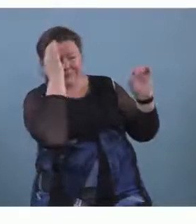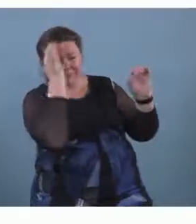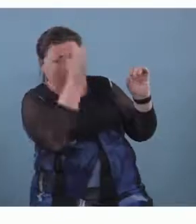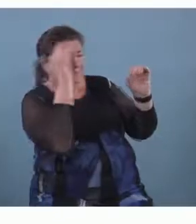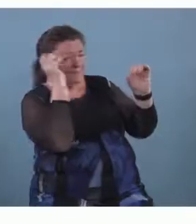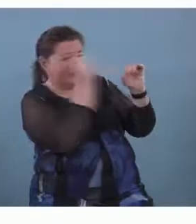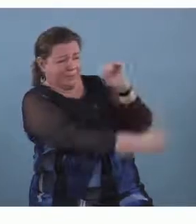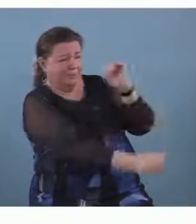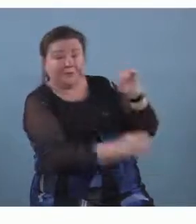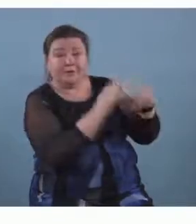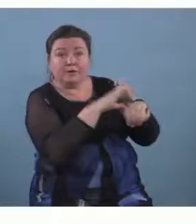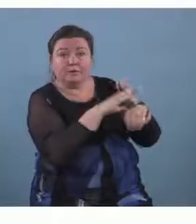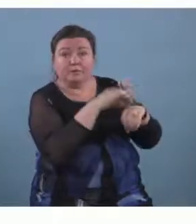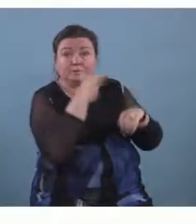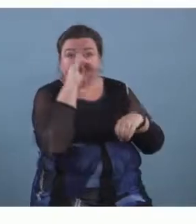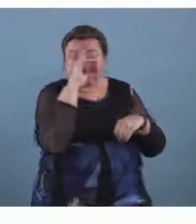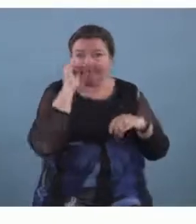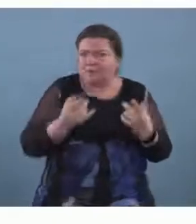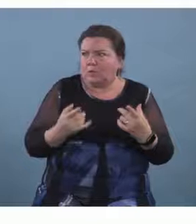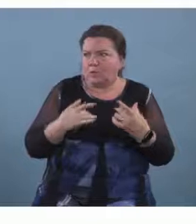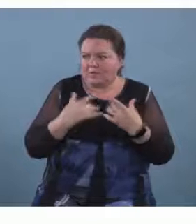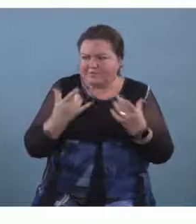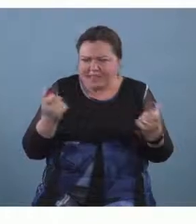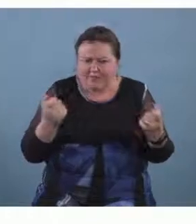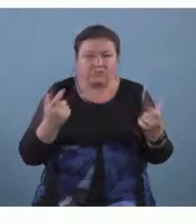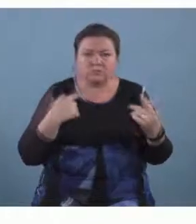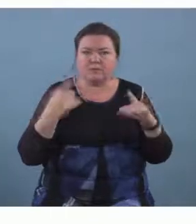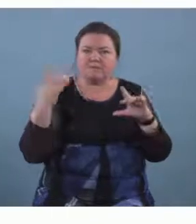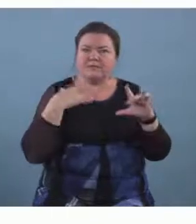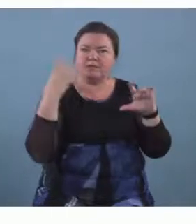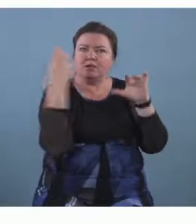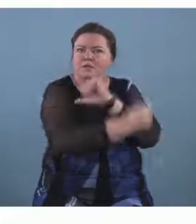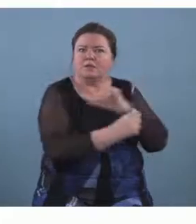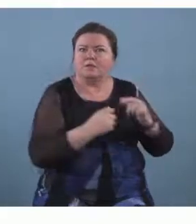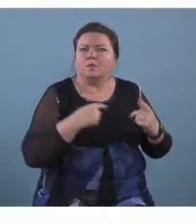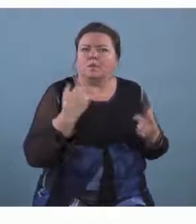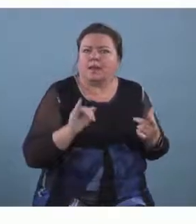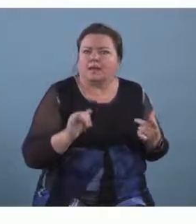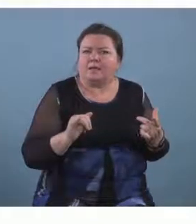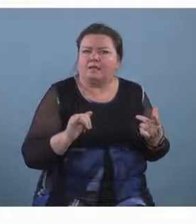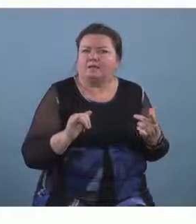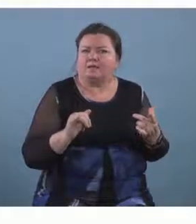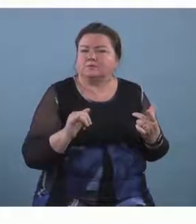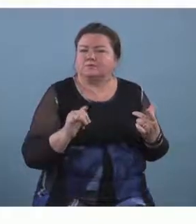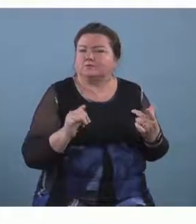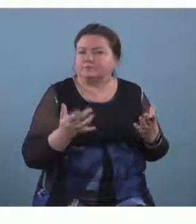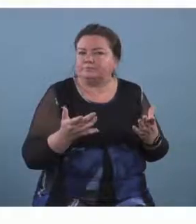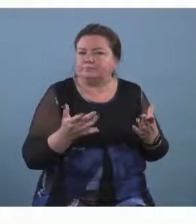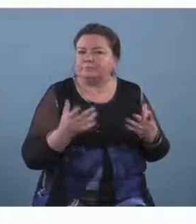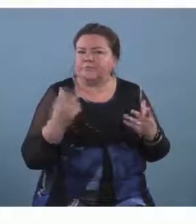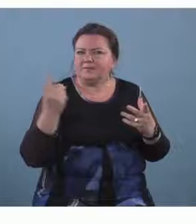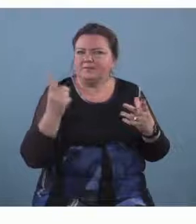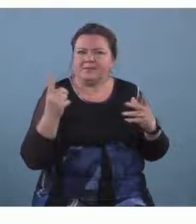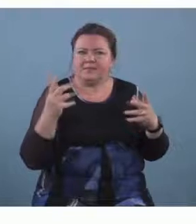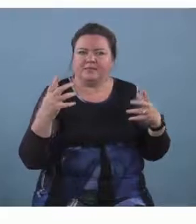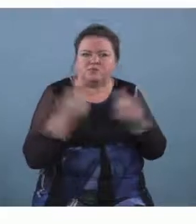zooming fast really past that going past is really fast so what can we do can we have something that crashes together